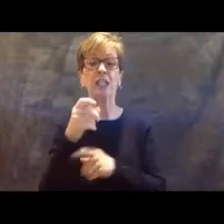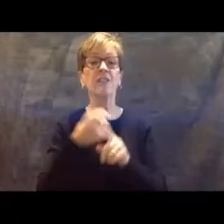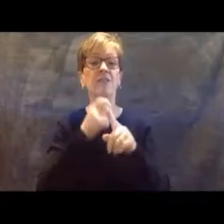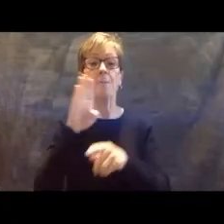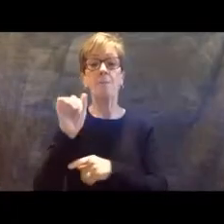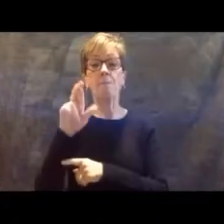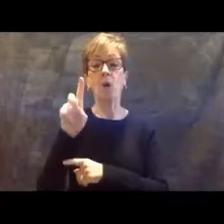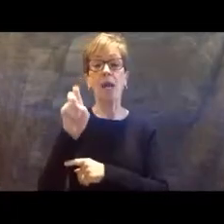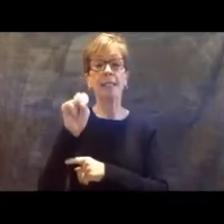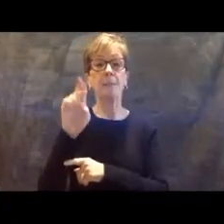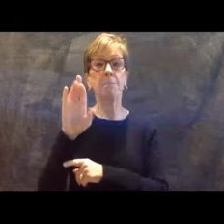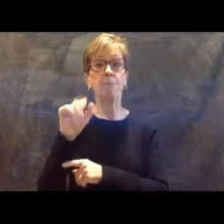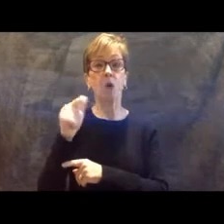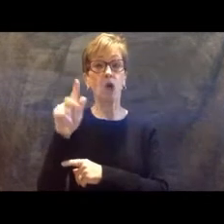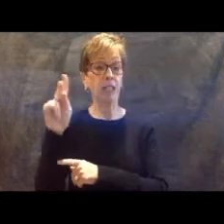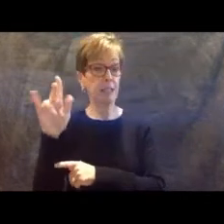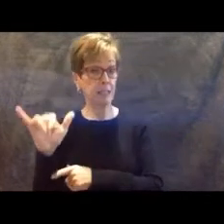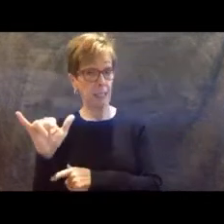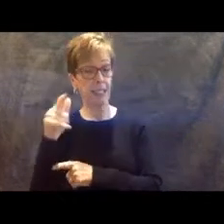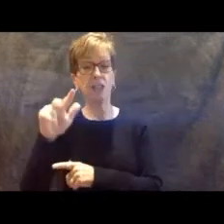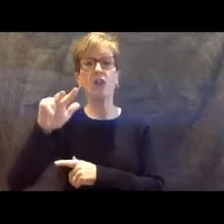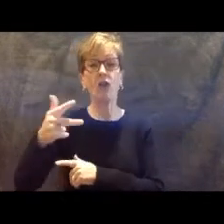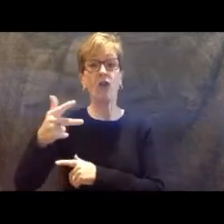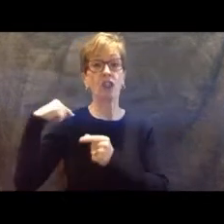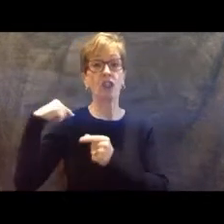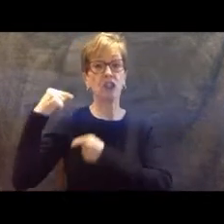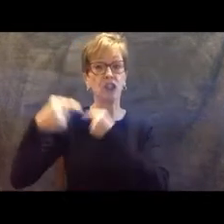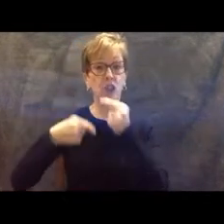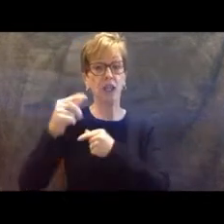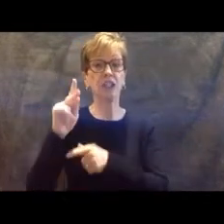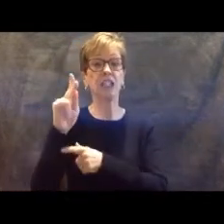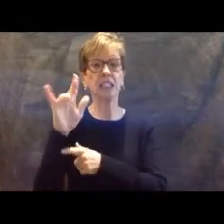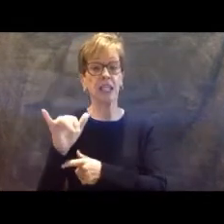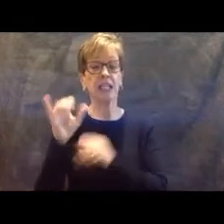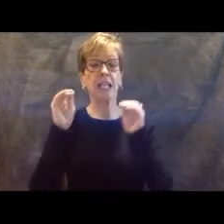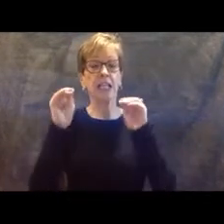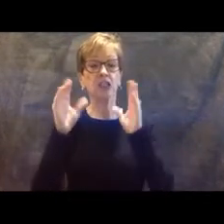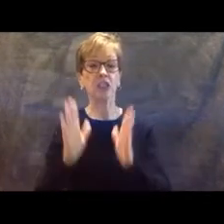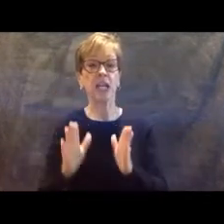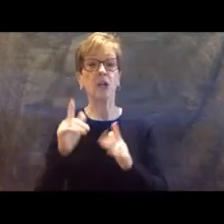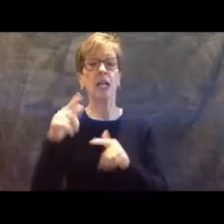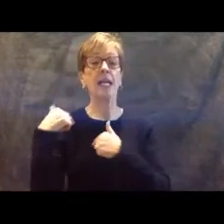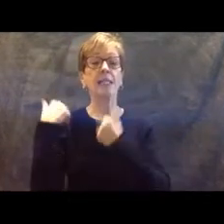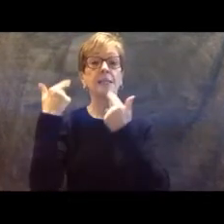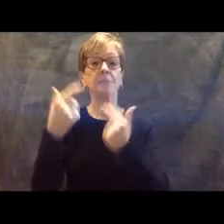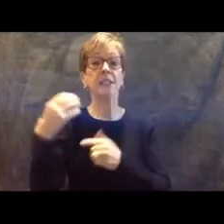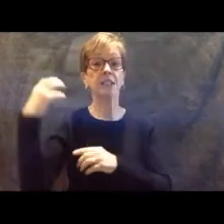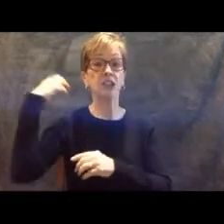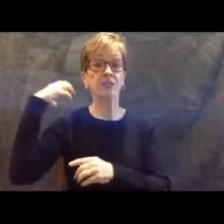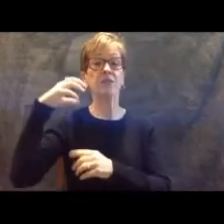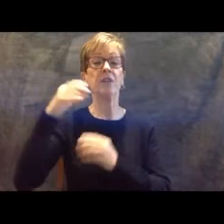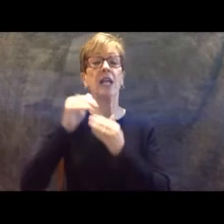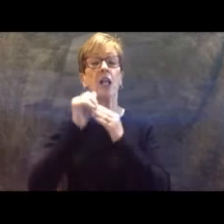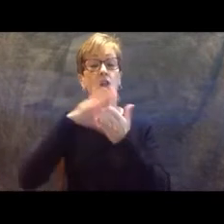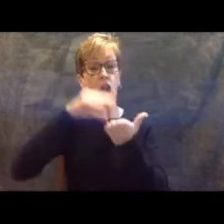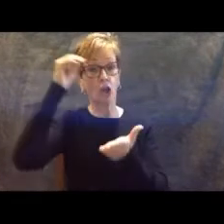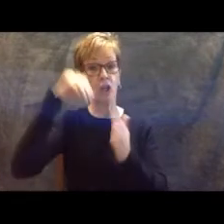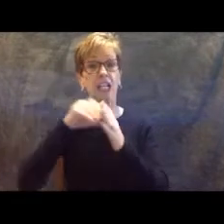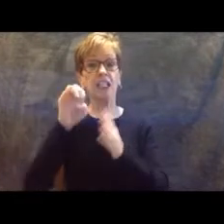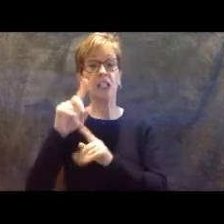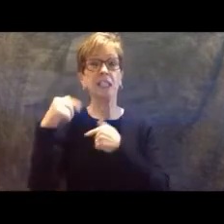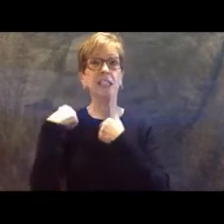and a third-generation Kentucky educator. He has been Chief Learner and Commissioner of Education in Kentucky since September